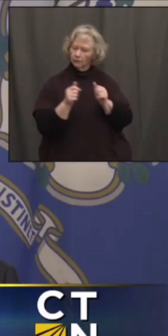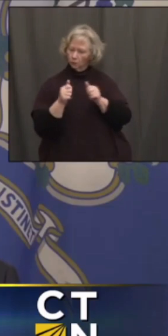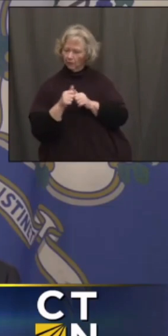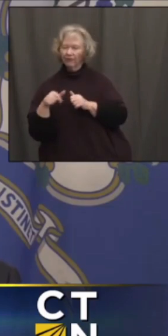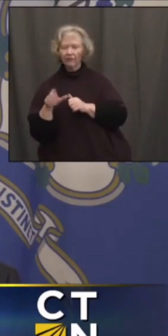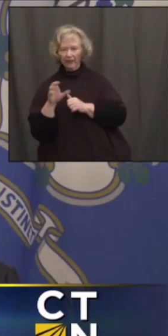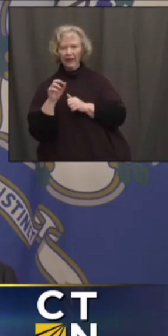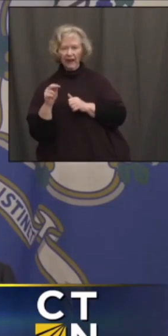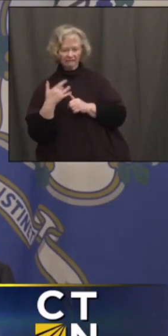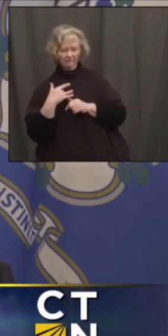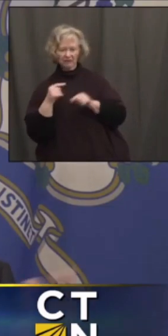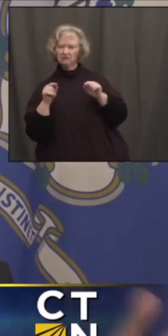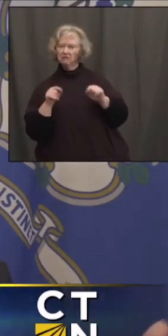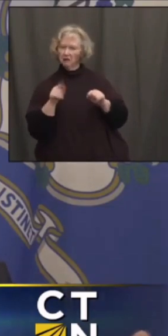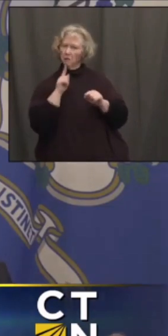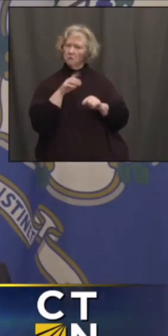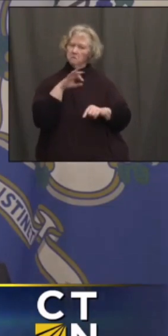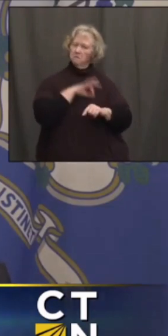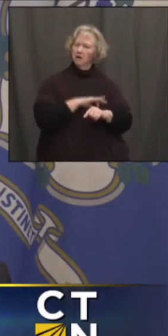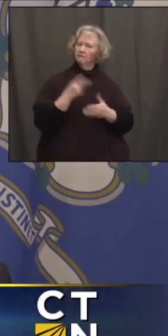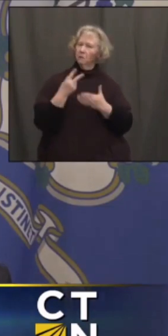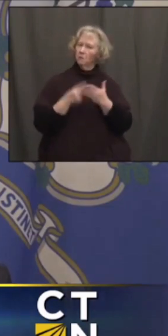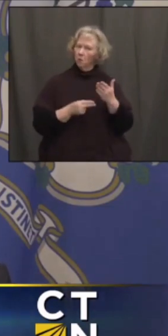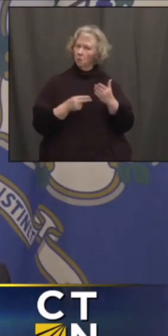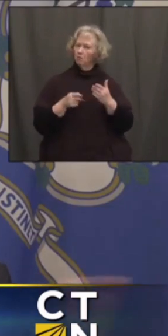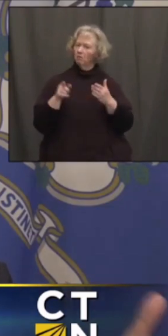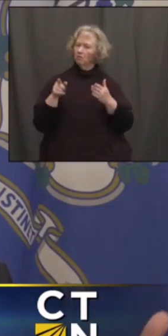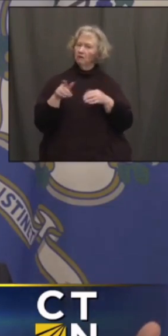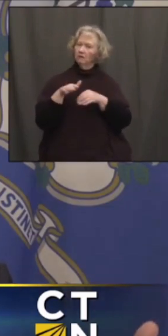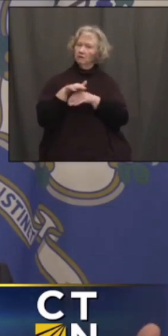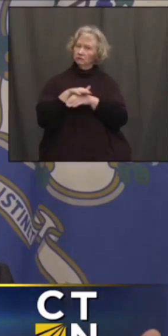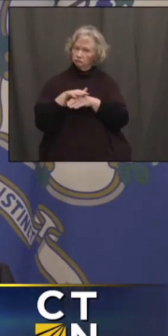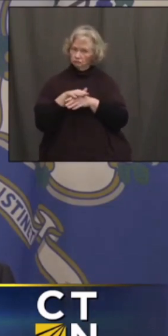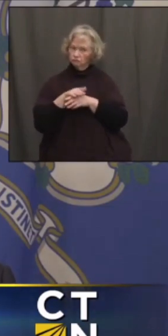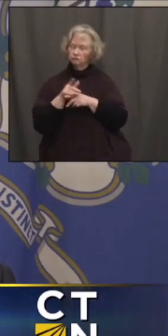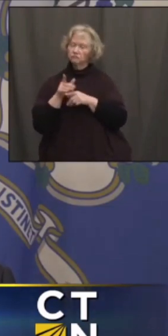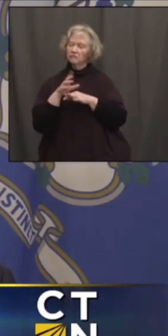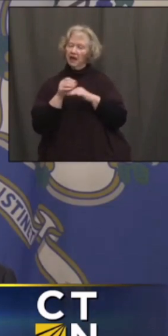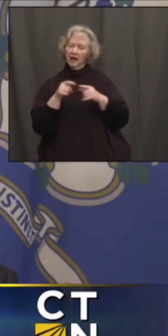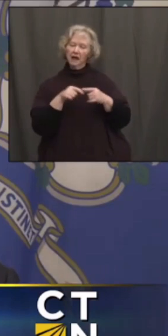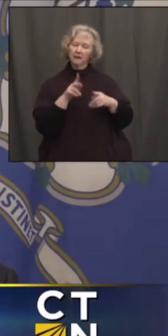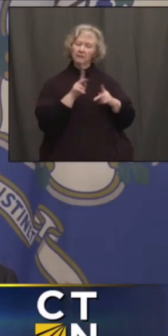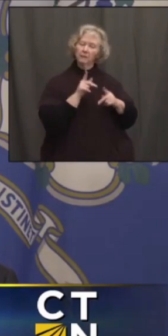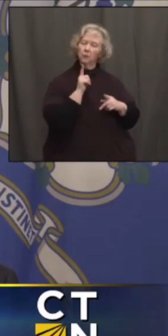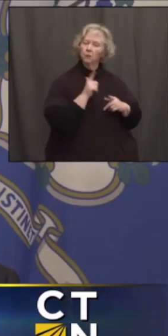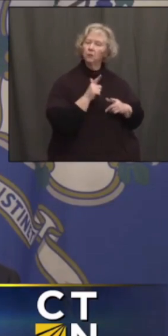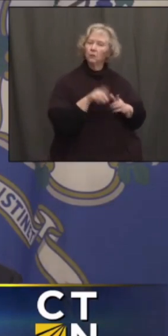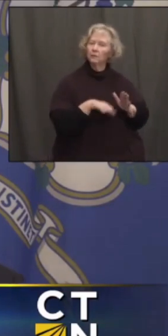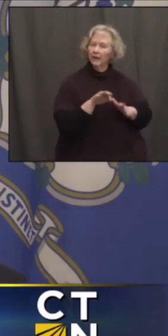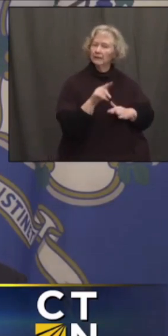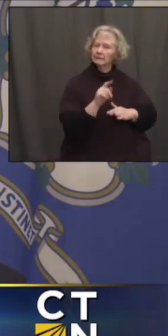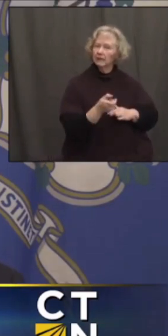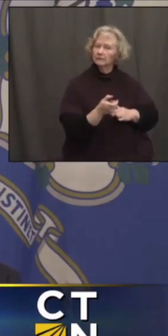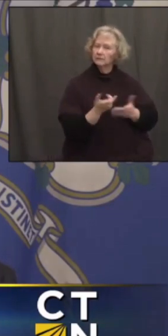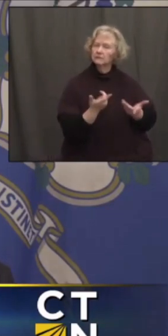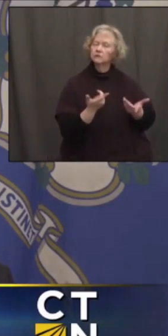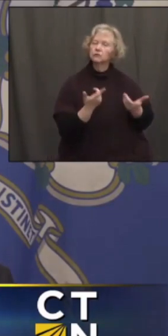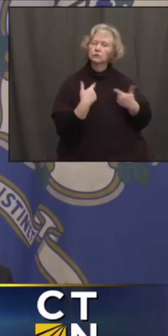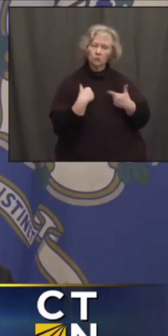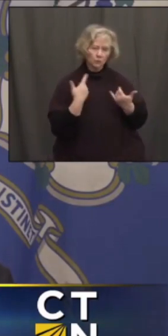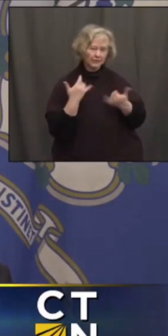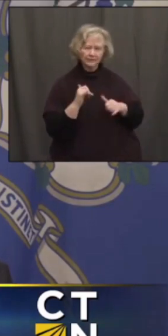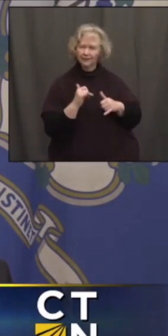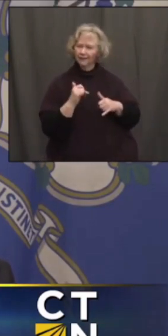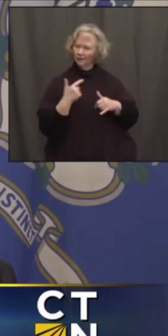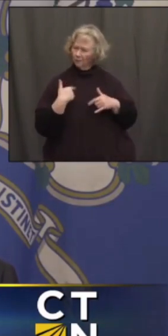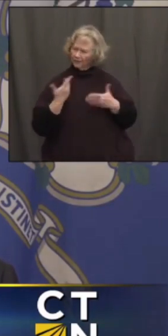find is beneficial to both the tribal nation and the taxpayers of the state of Connecticut. And we're continuing to talk. All